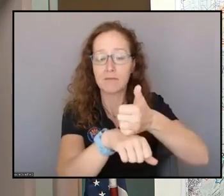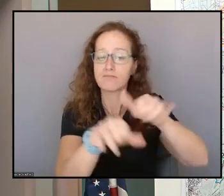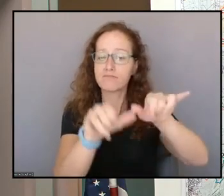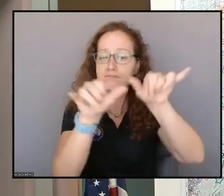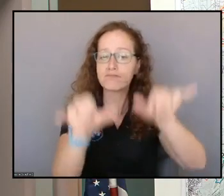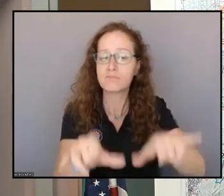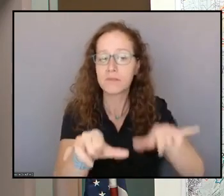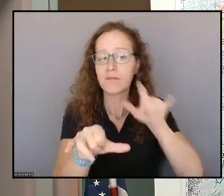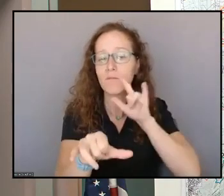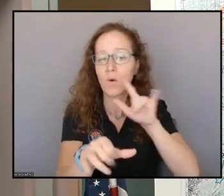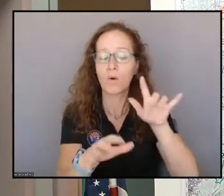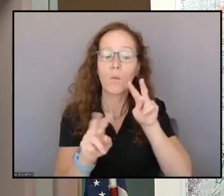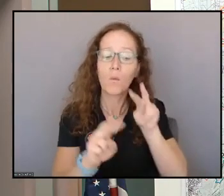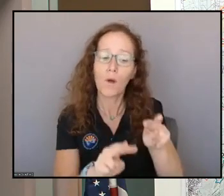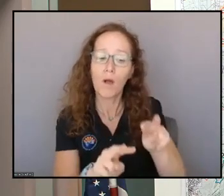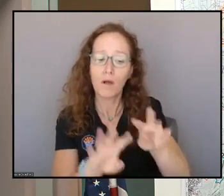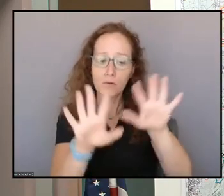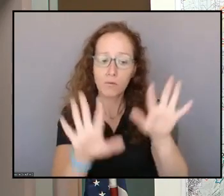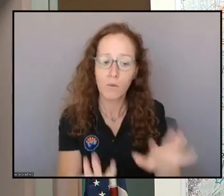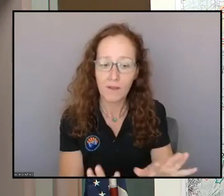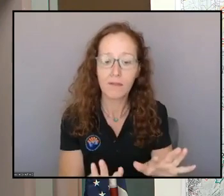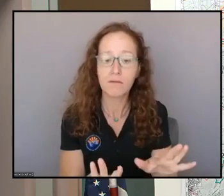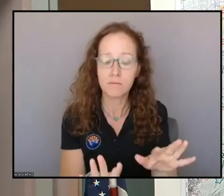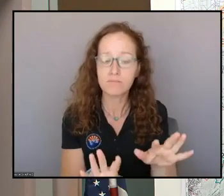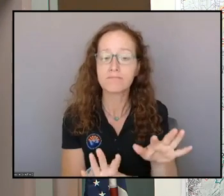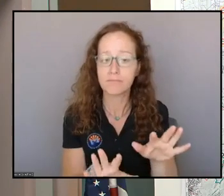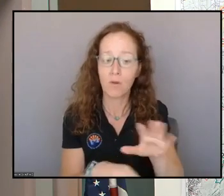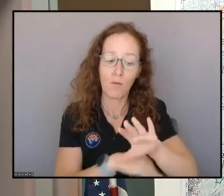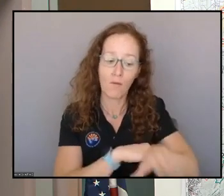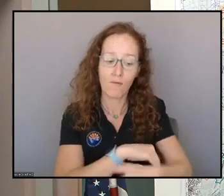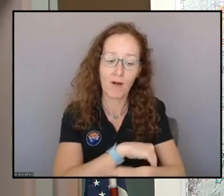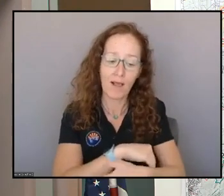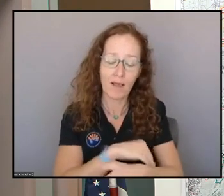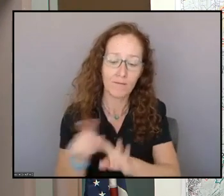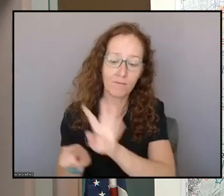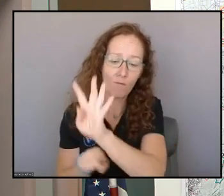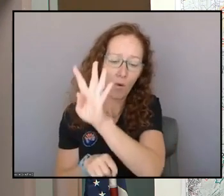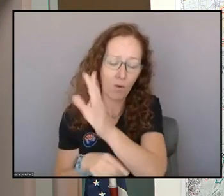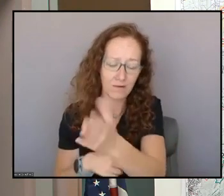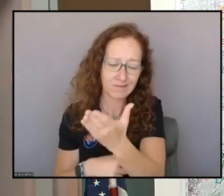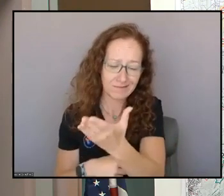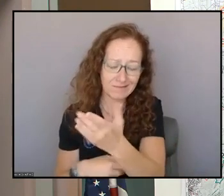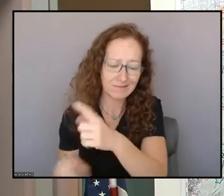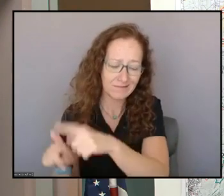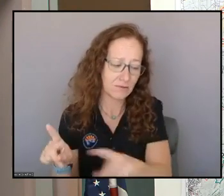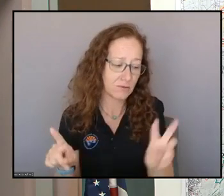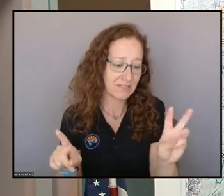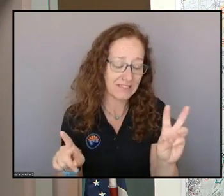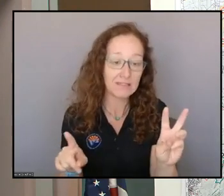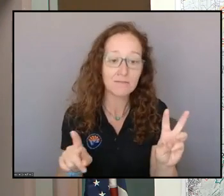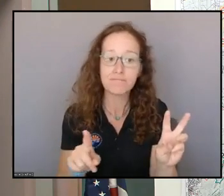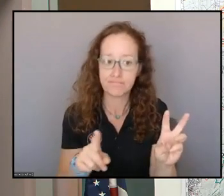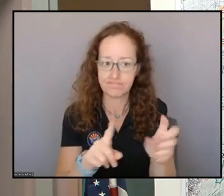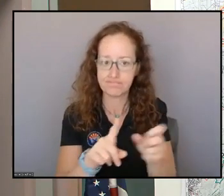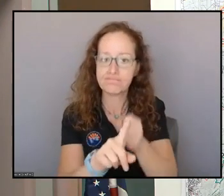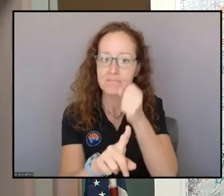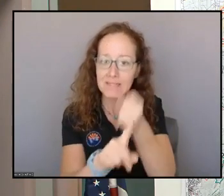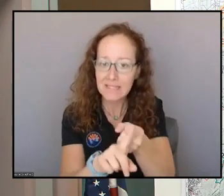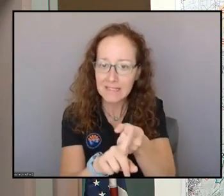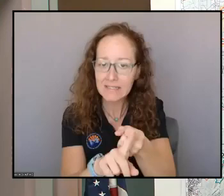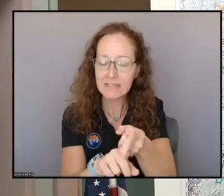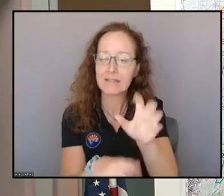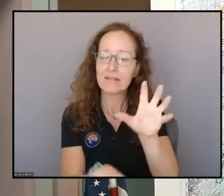And overnight, in around the 4 a.m. to 6 a.m. hour, that guy got up to 50% humidity.